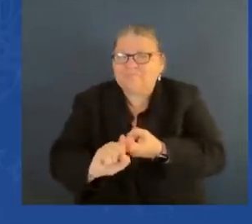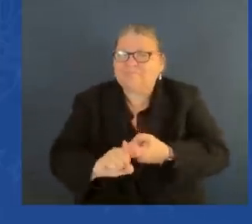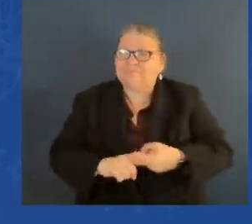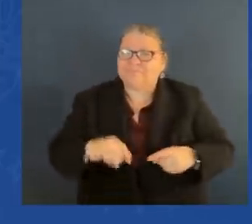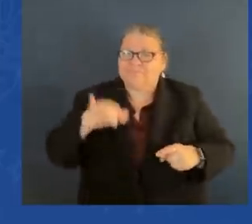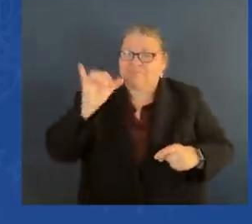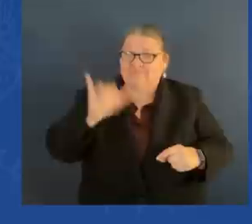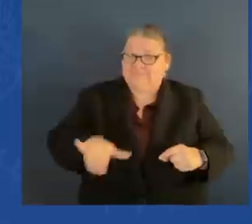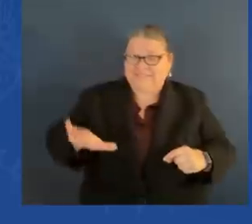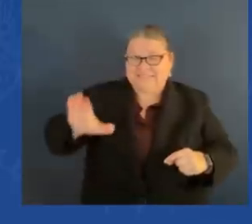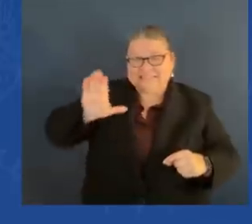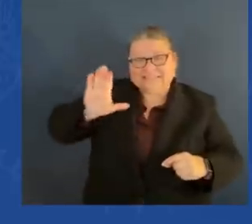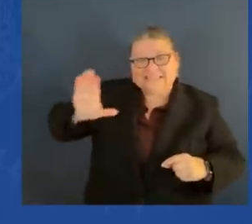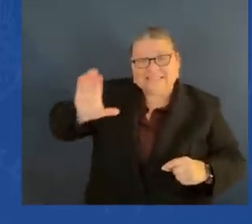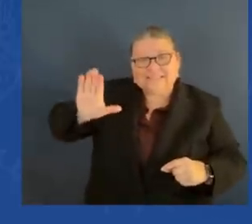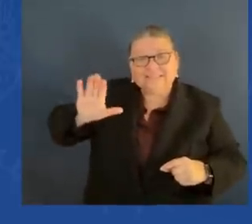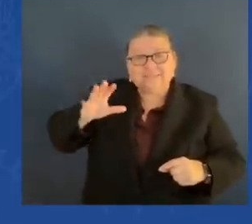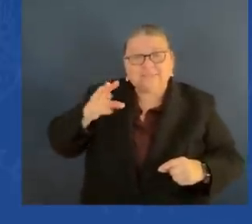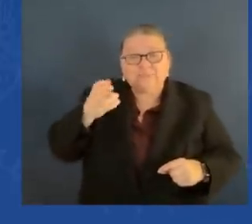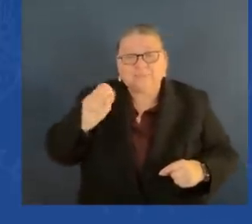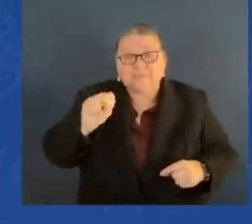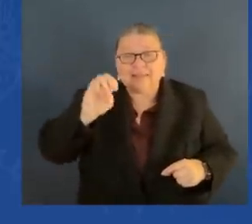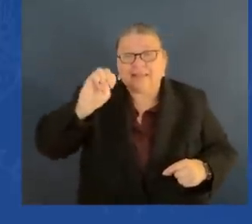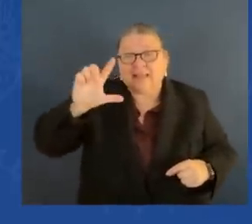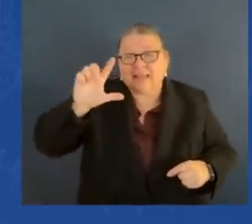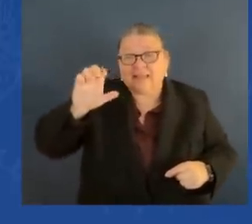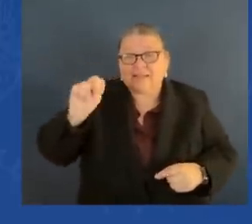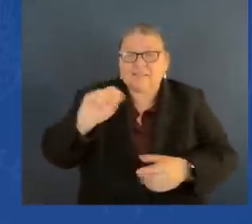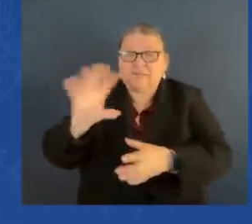and just a year after losing Joan,